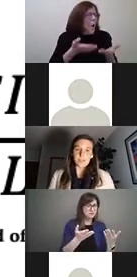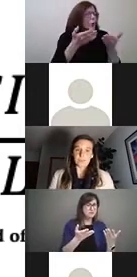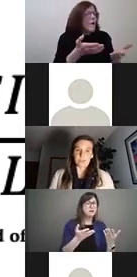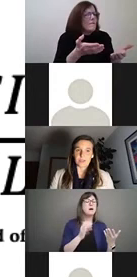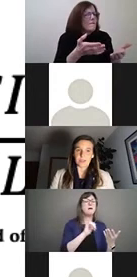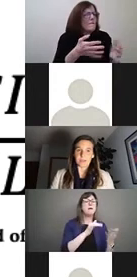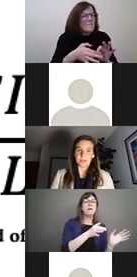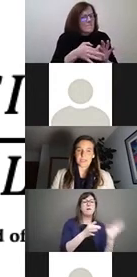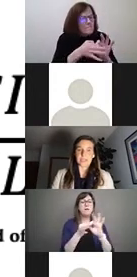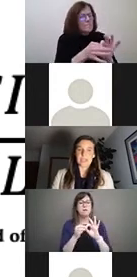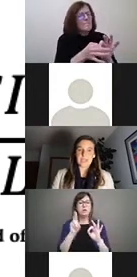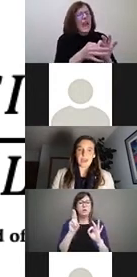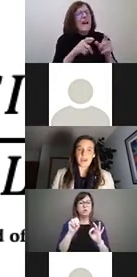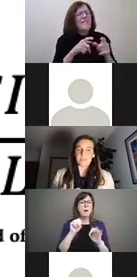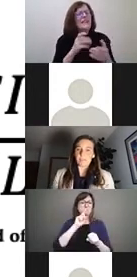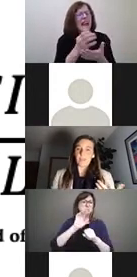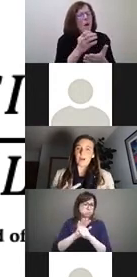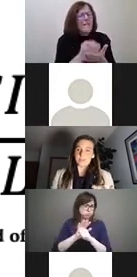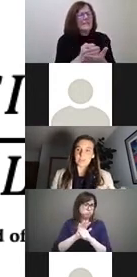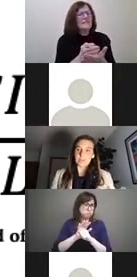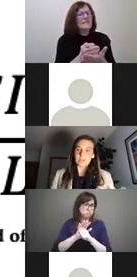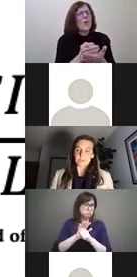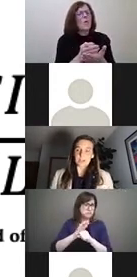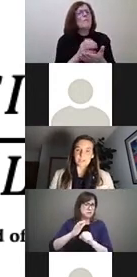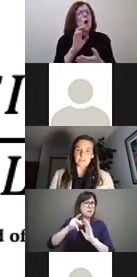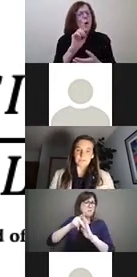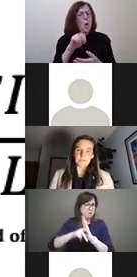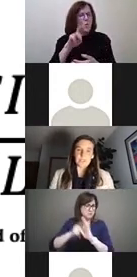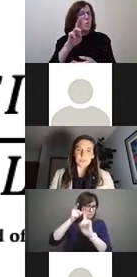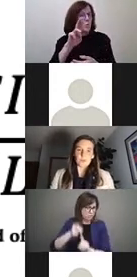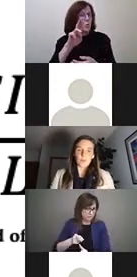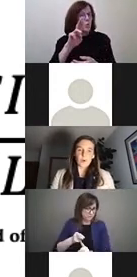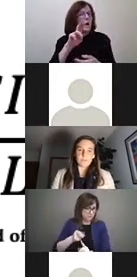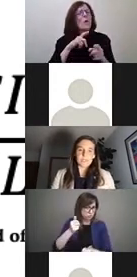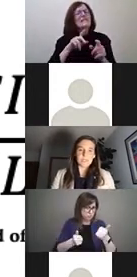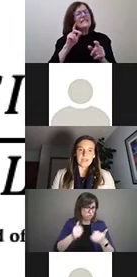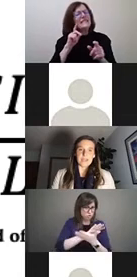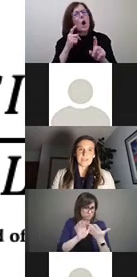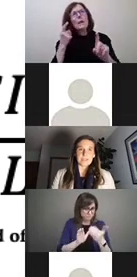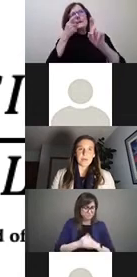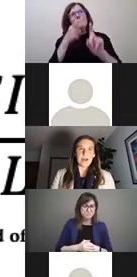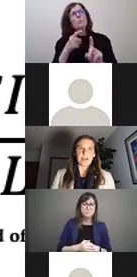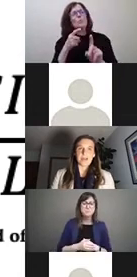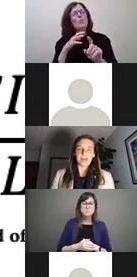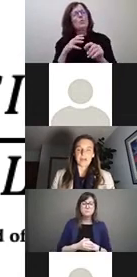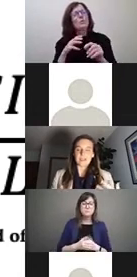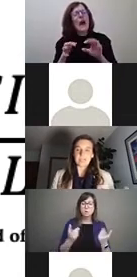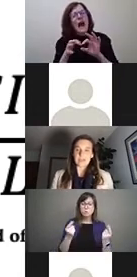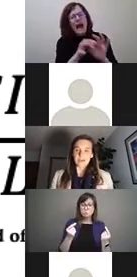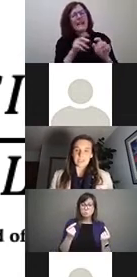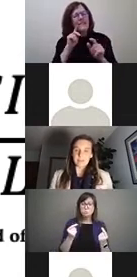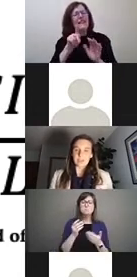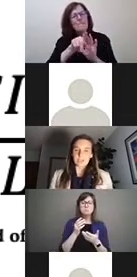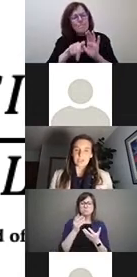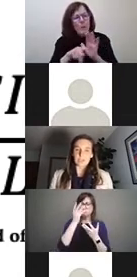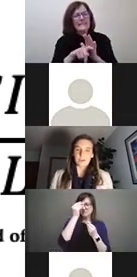the UN Convention commitments and policy objectives. So what we did is compile data